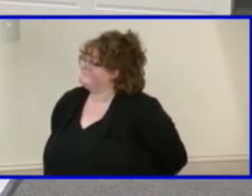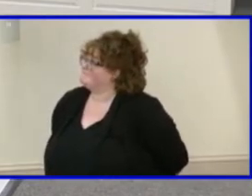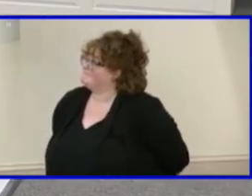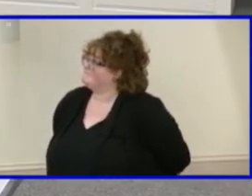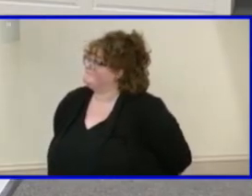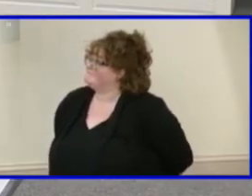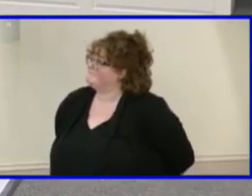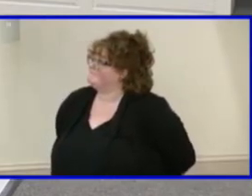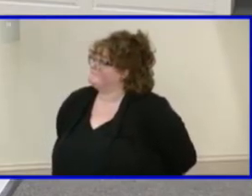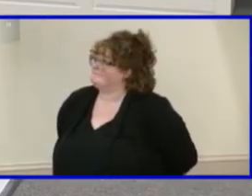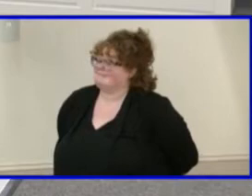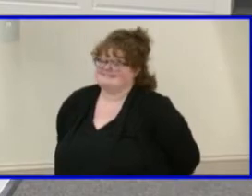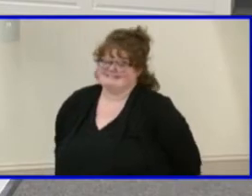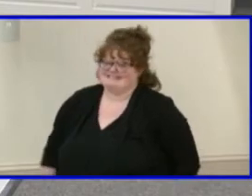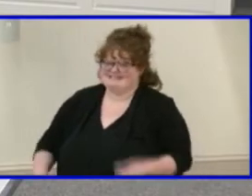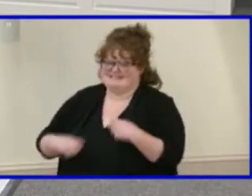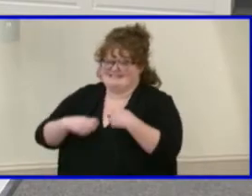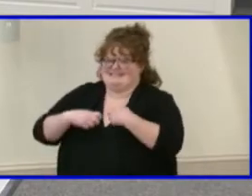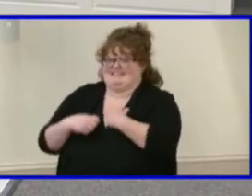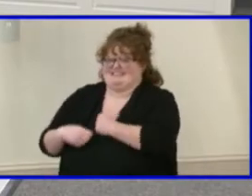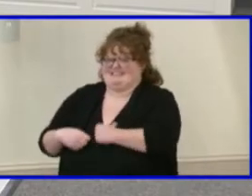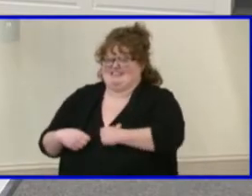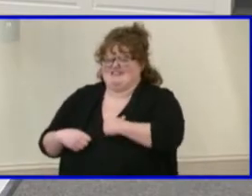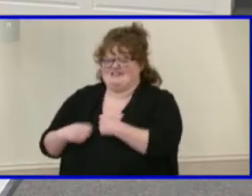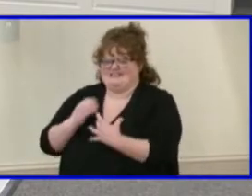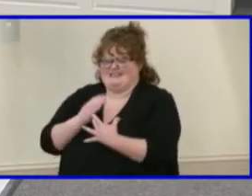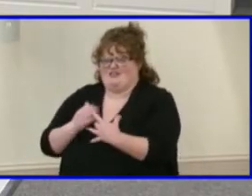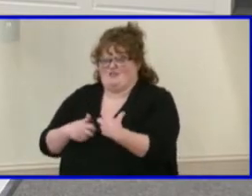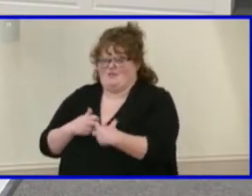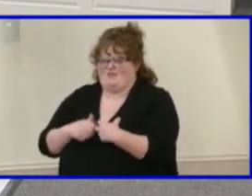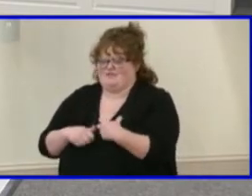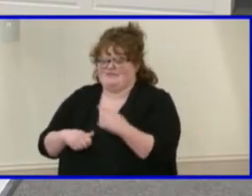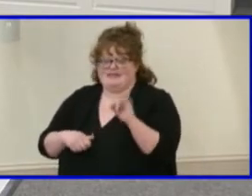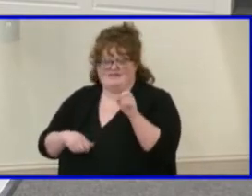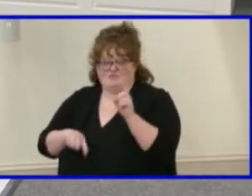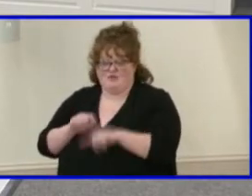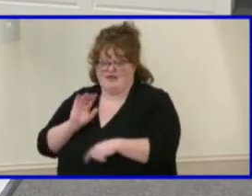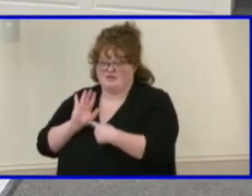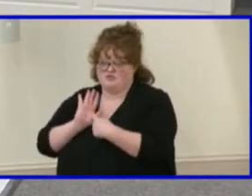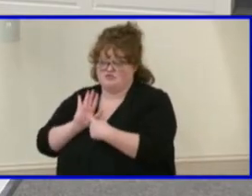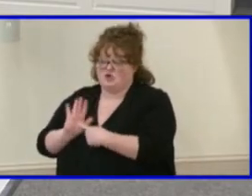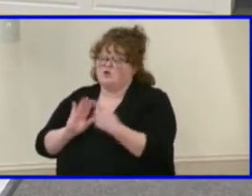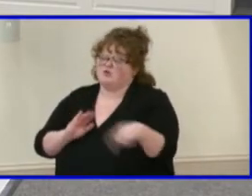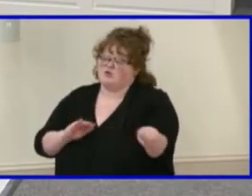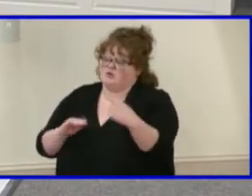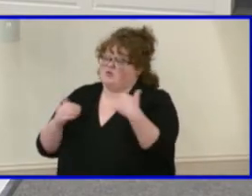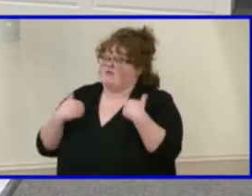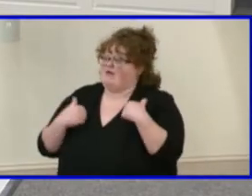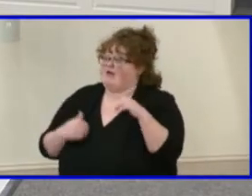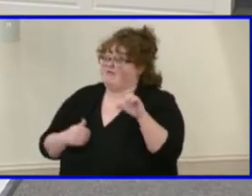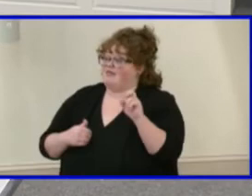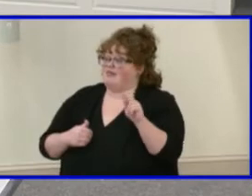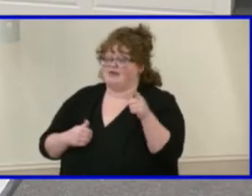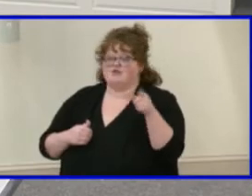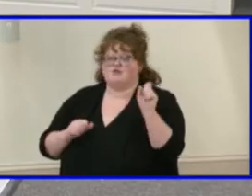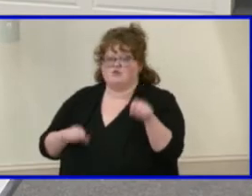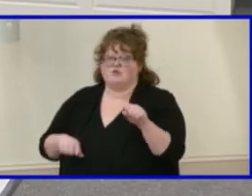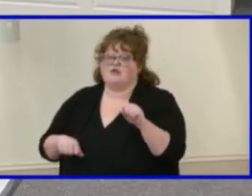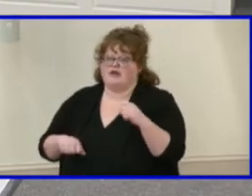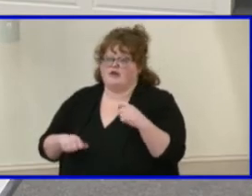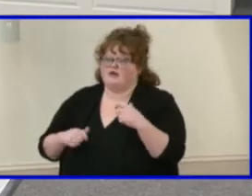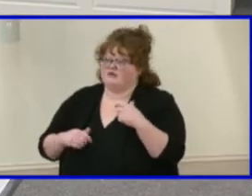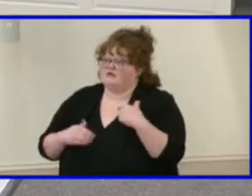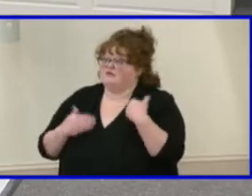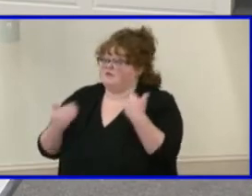Pardon our technical difficulties. If we're unable to view it, I believe you have the link to the video in its entirety and we can push on in